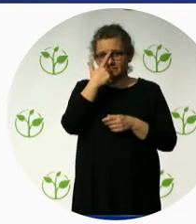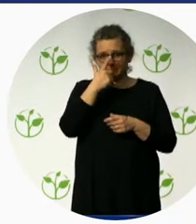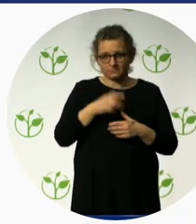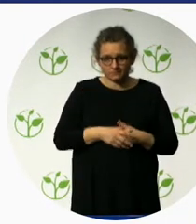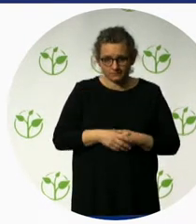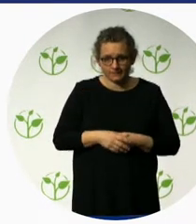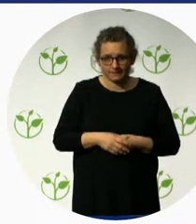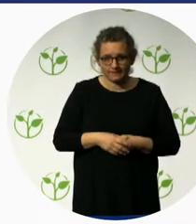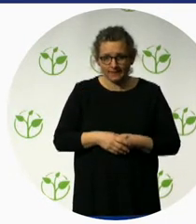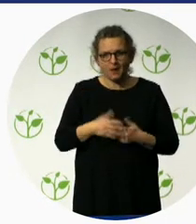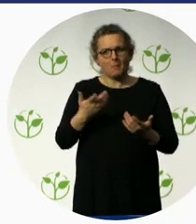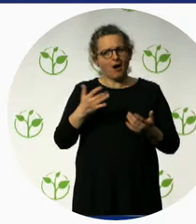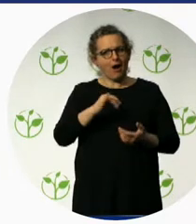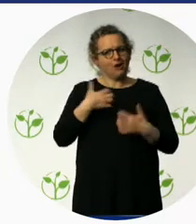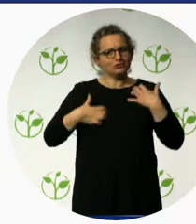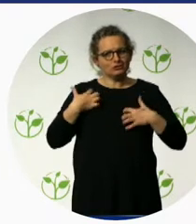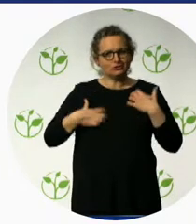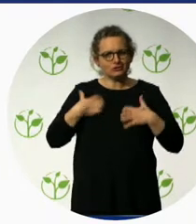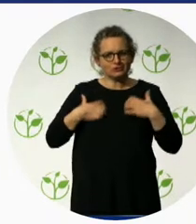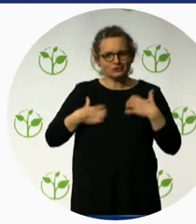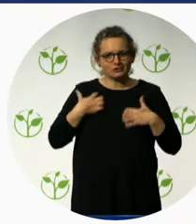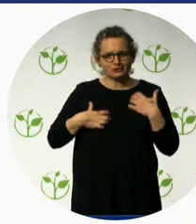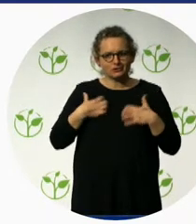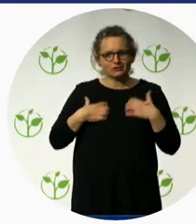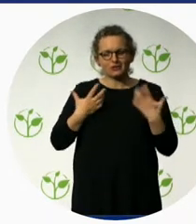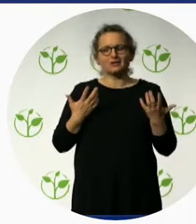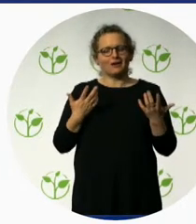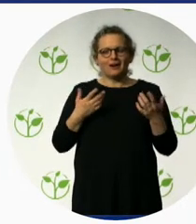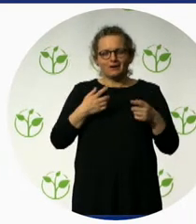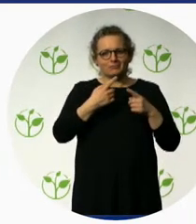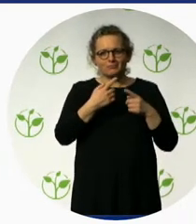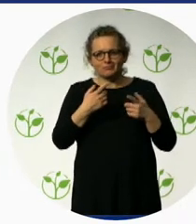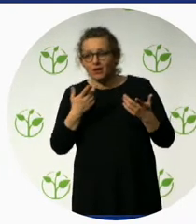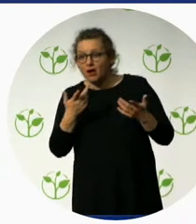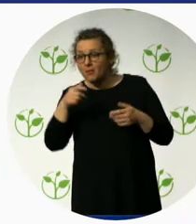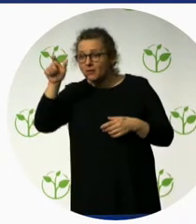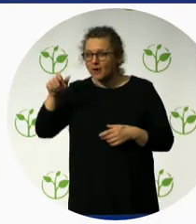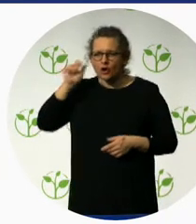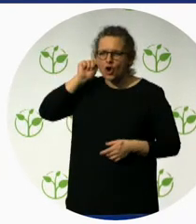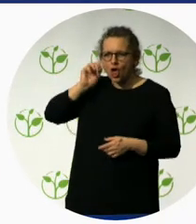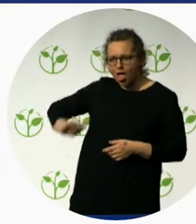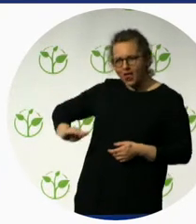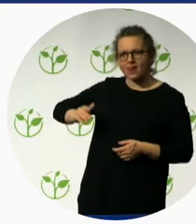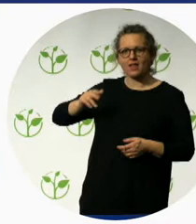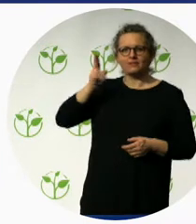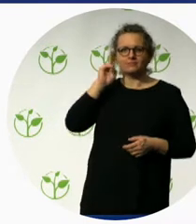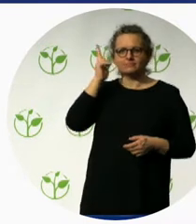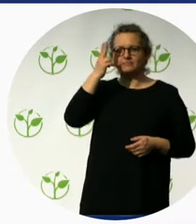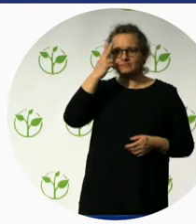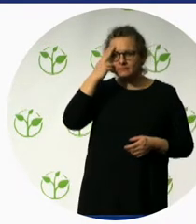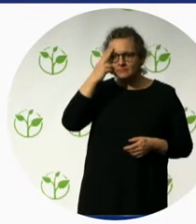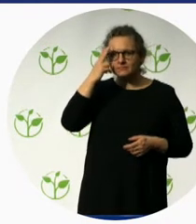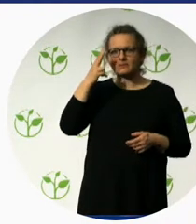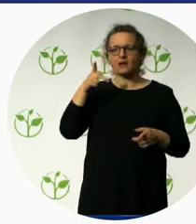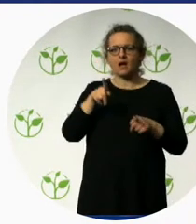So, there is a picture of a girl who is deaf and mute and has got cerebral palsy. And she is drumming in that picture. So, imagine the